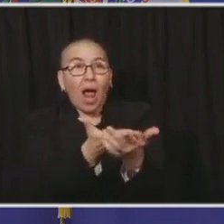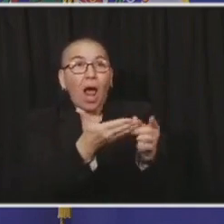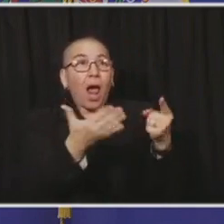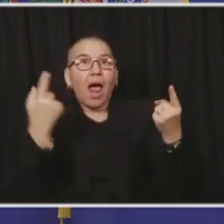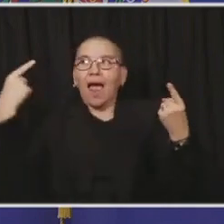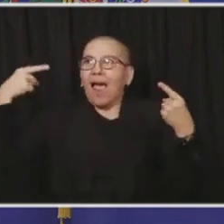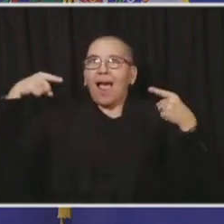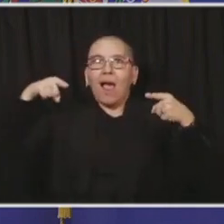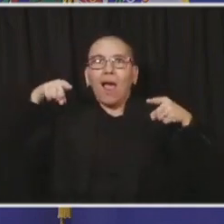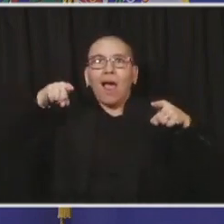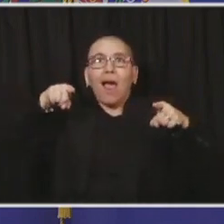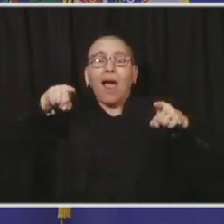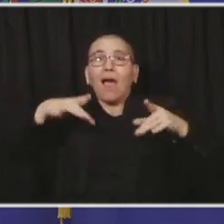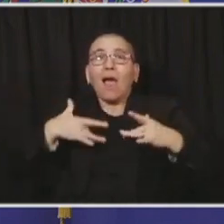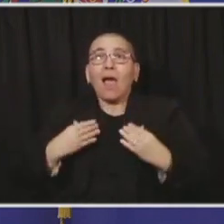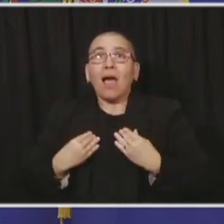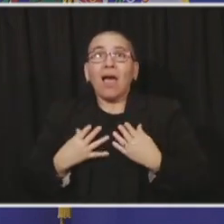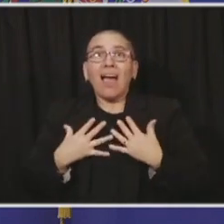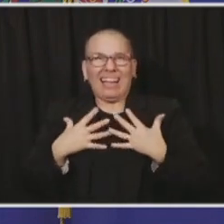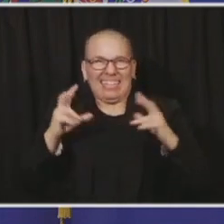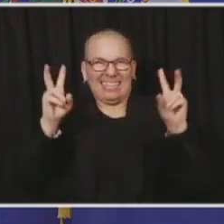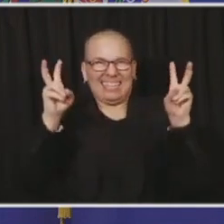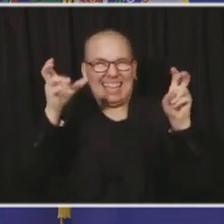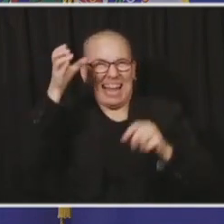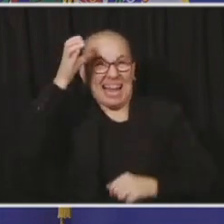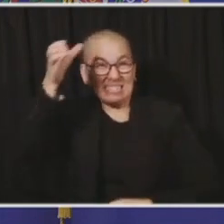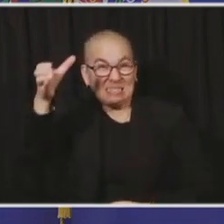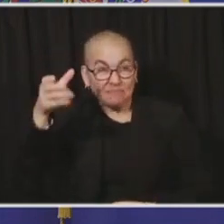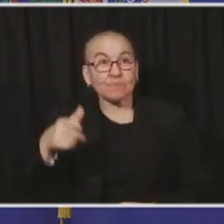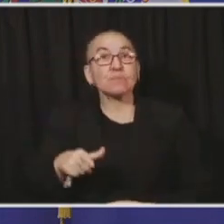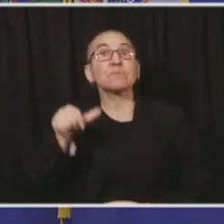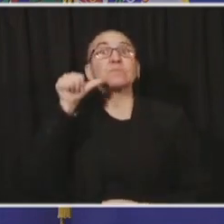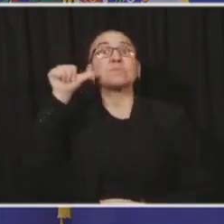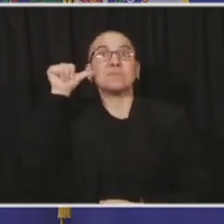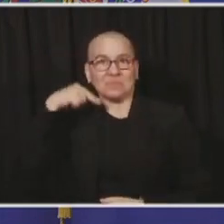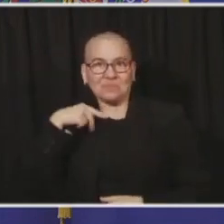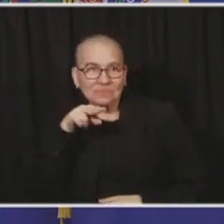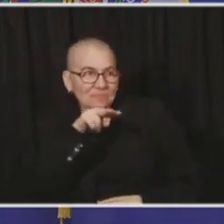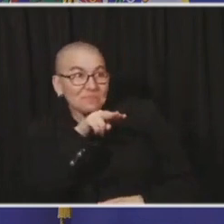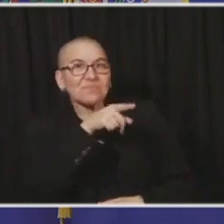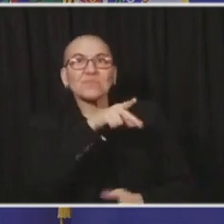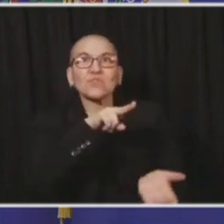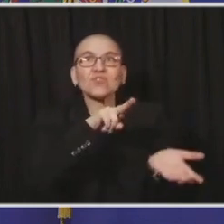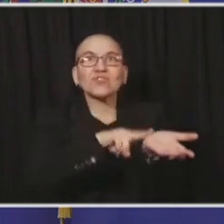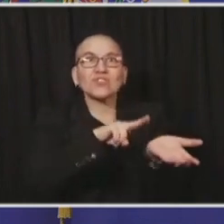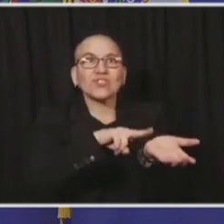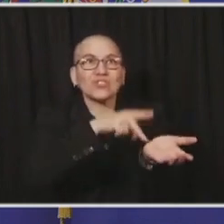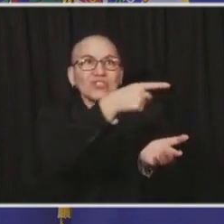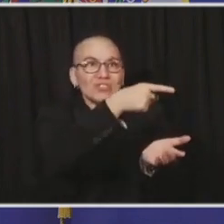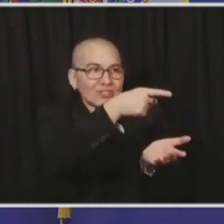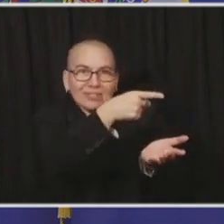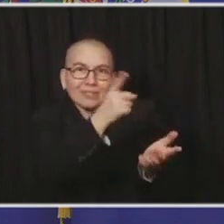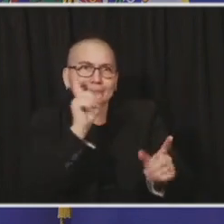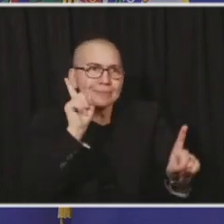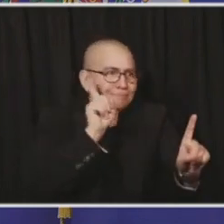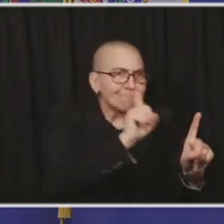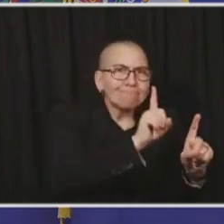one of our heroes, a frontline nurse in a COVID ward treats our heroes at the VA hospital in Minneapolis,